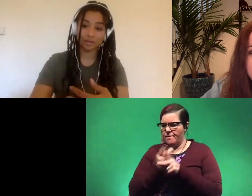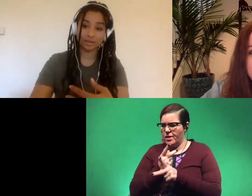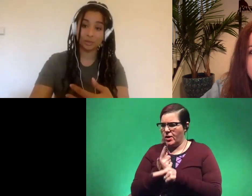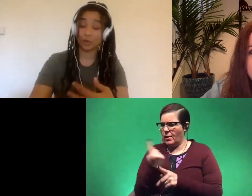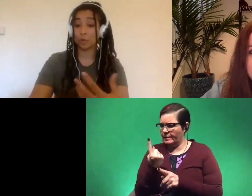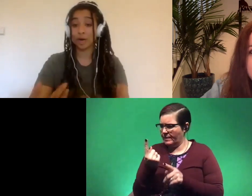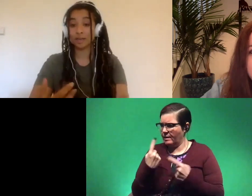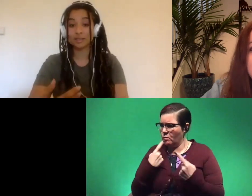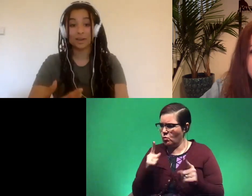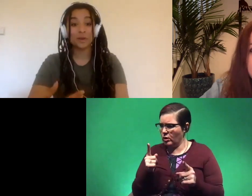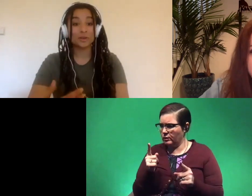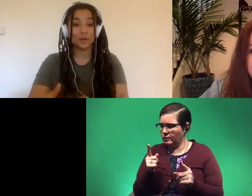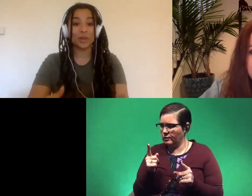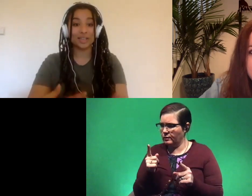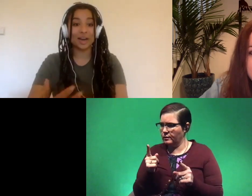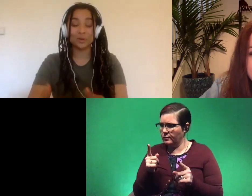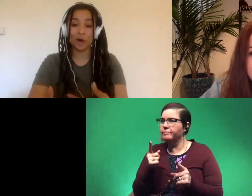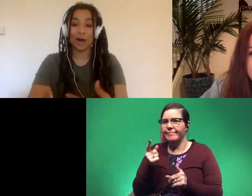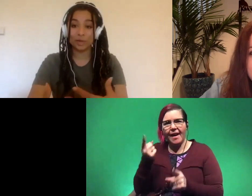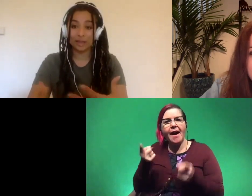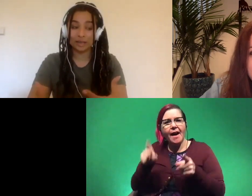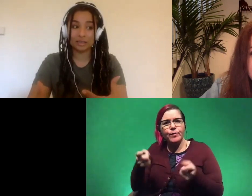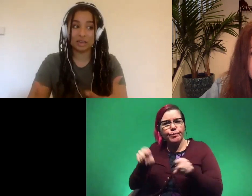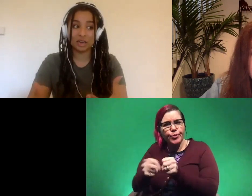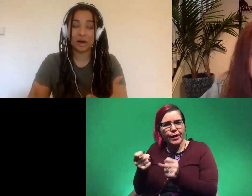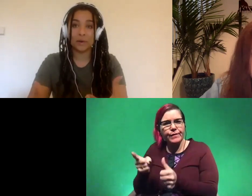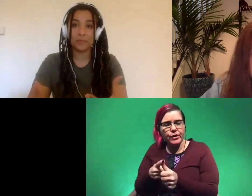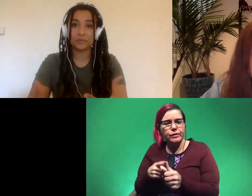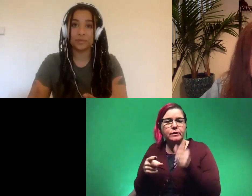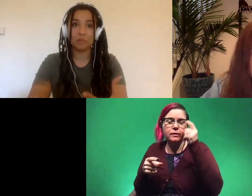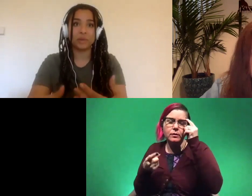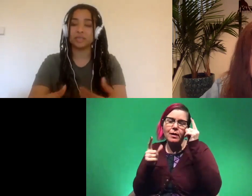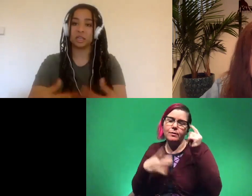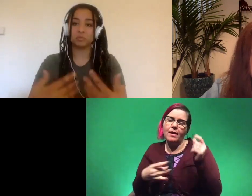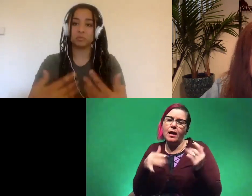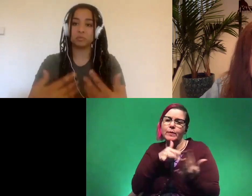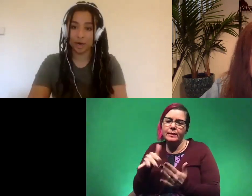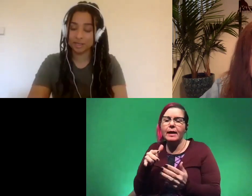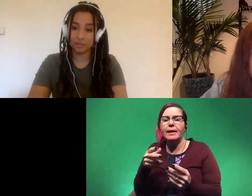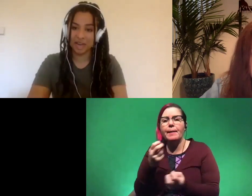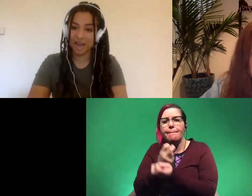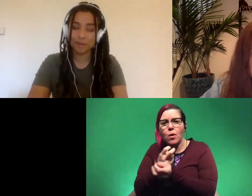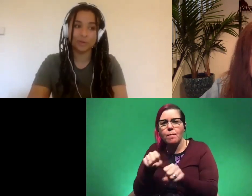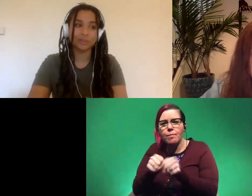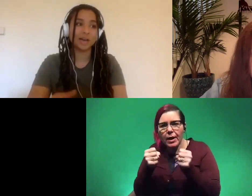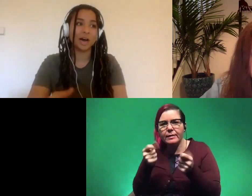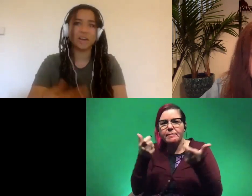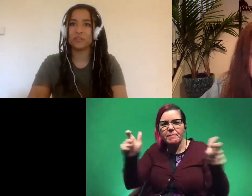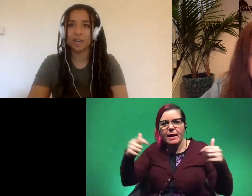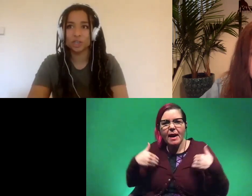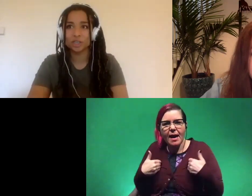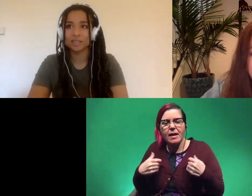works is when it breaks so that's kind of why i really like to study basically bone breaks in big animals